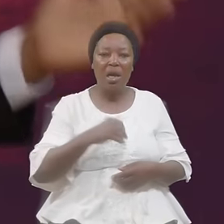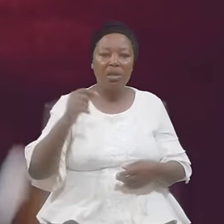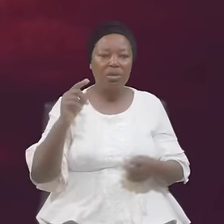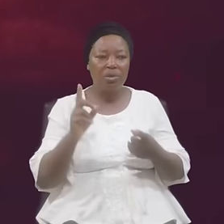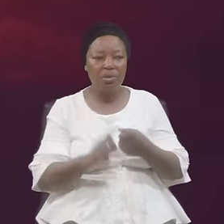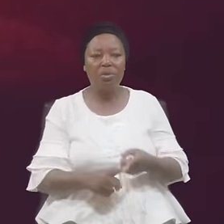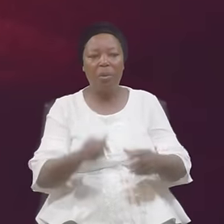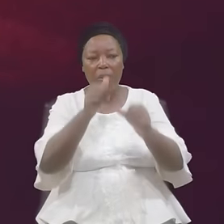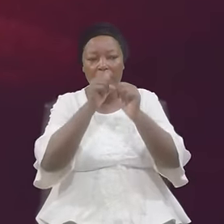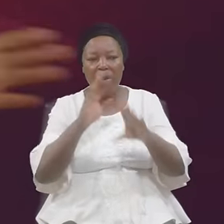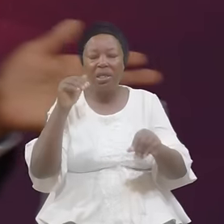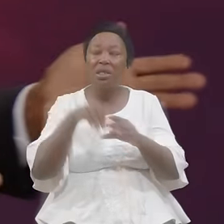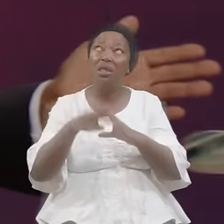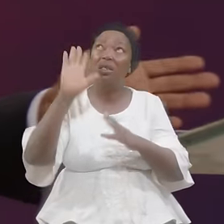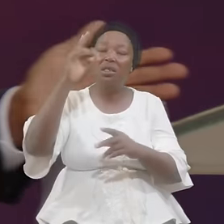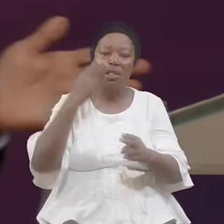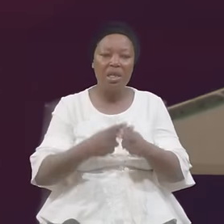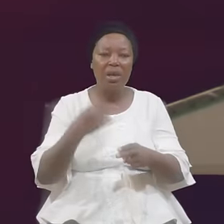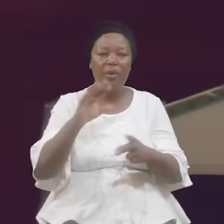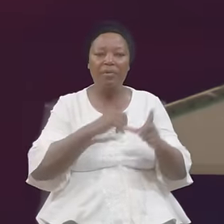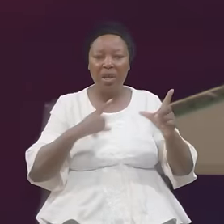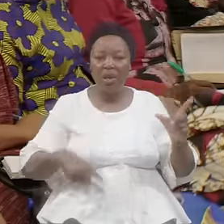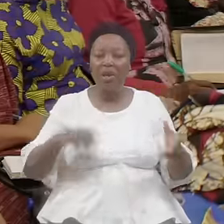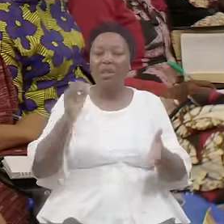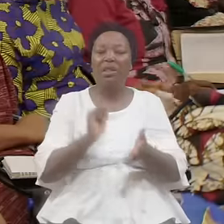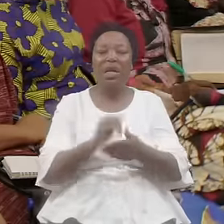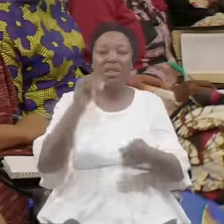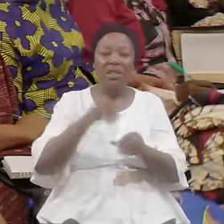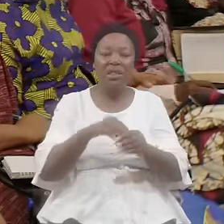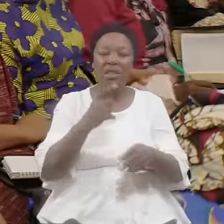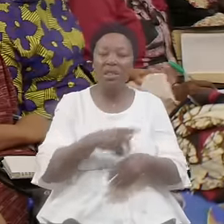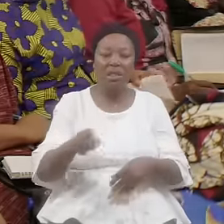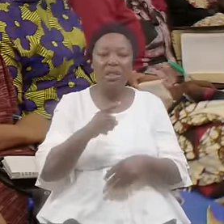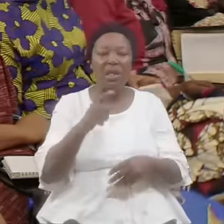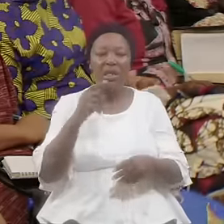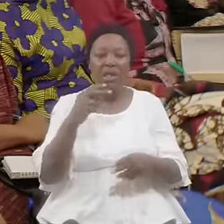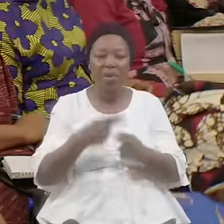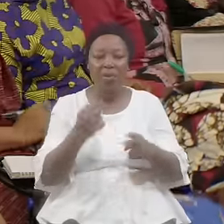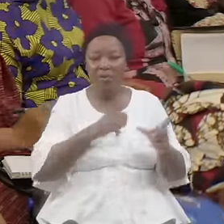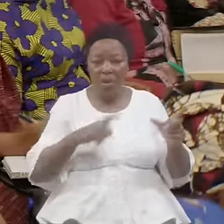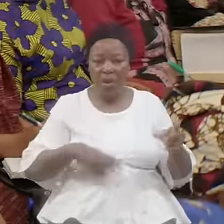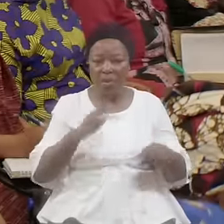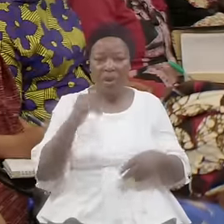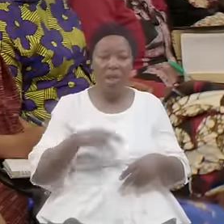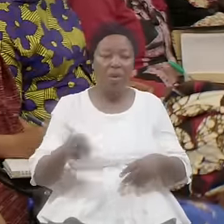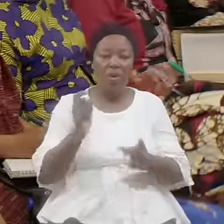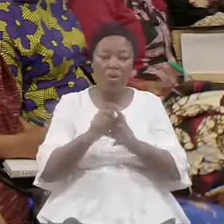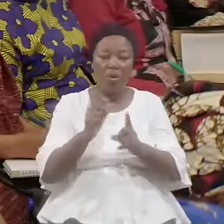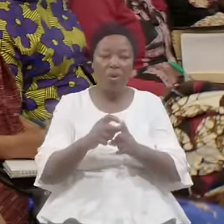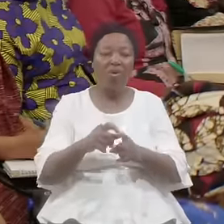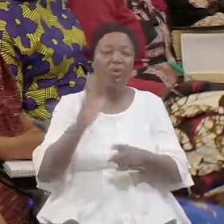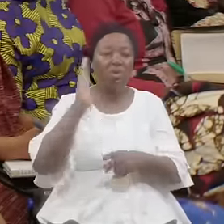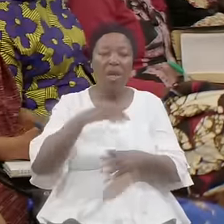Of The Lord And In The Name Of The Lord And By Their Word Shall Every